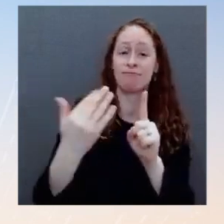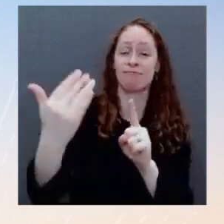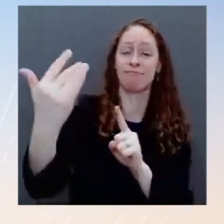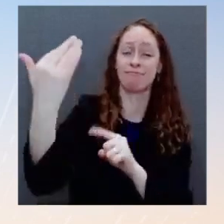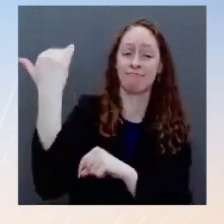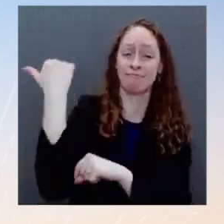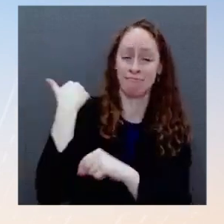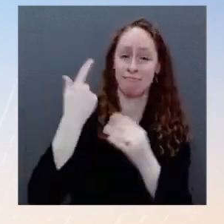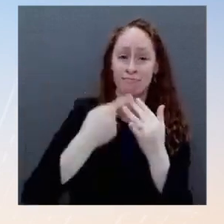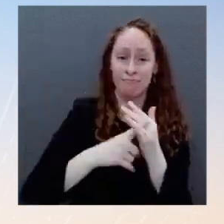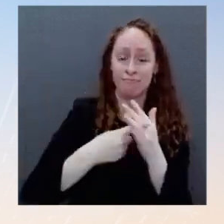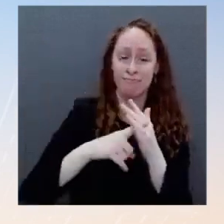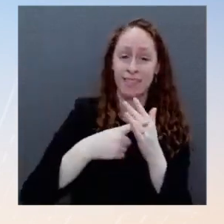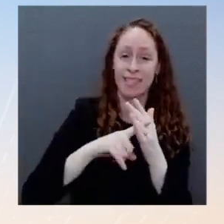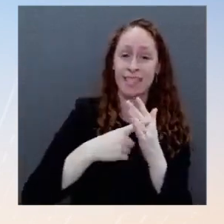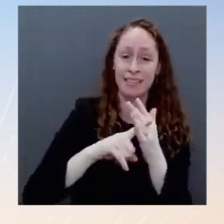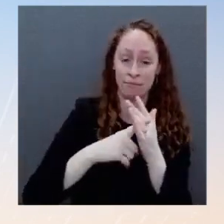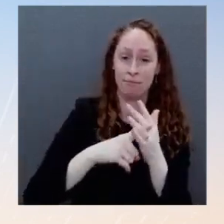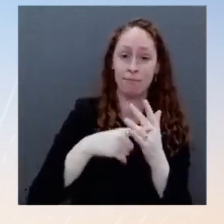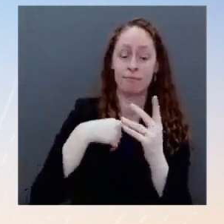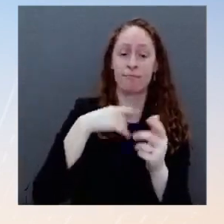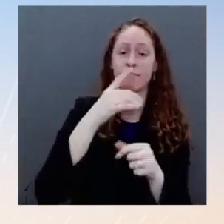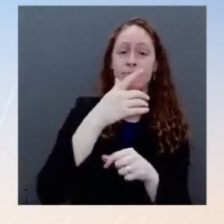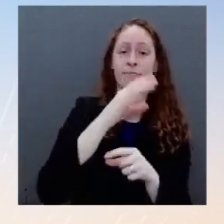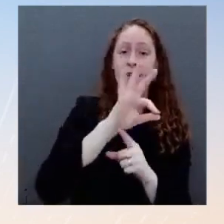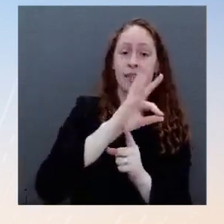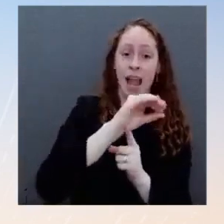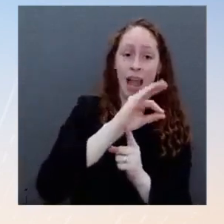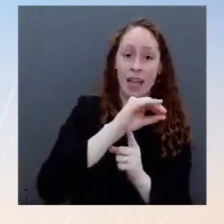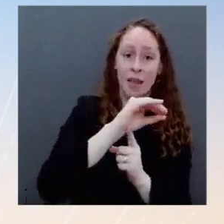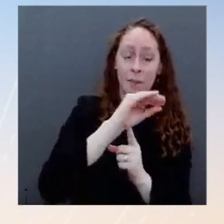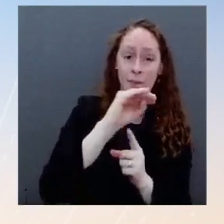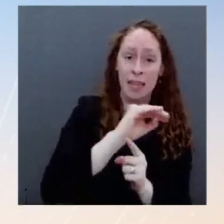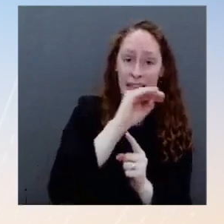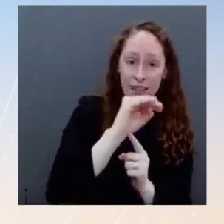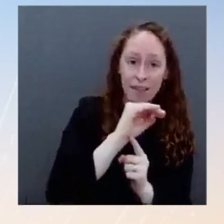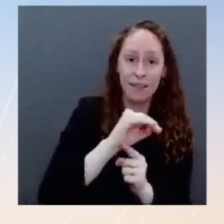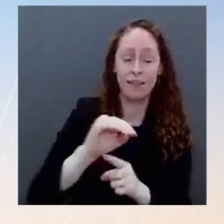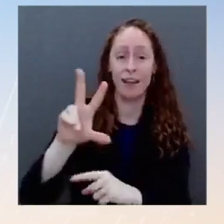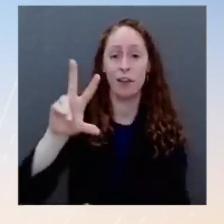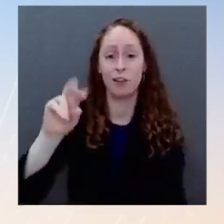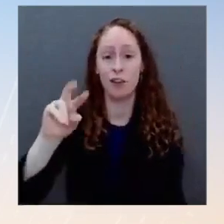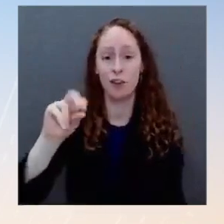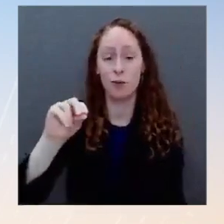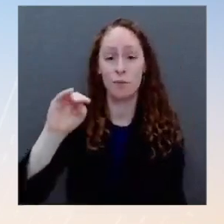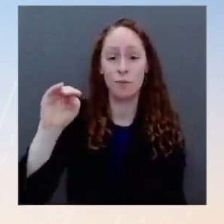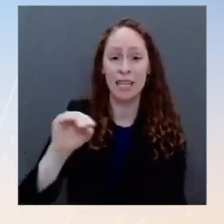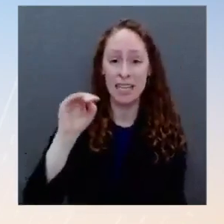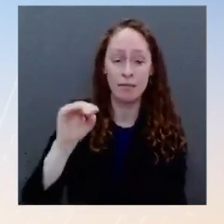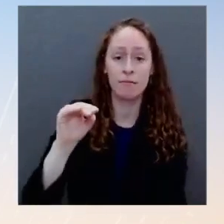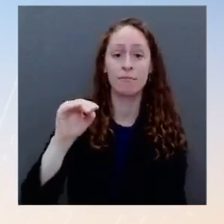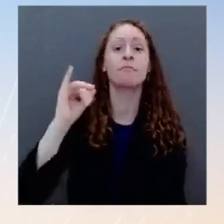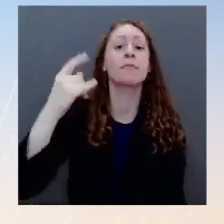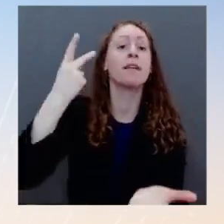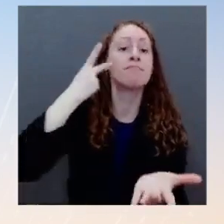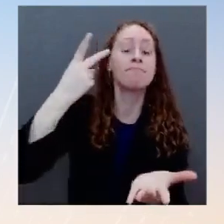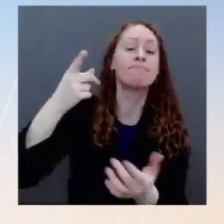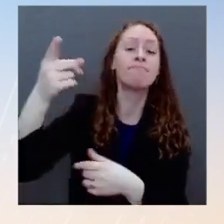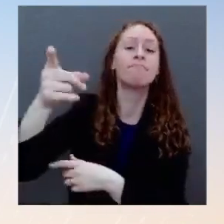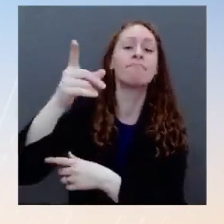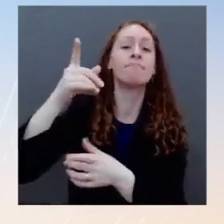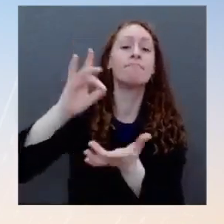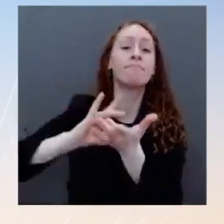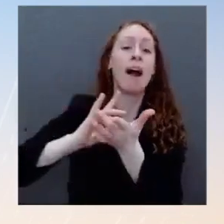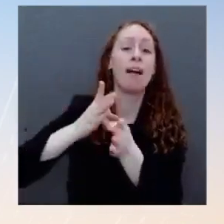no question. It was good news that the CMS requirement for healthcare workers was kept in place that will impact 10 to 11 million. And there are a